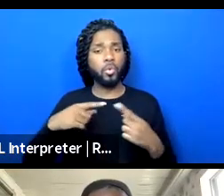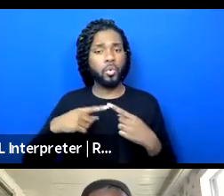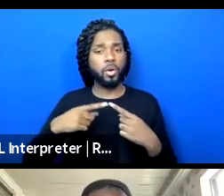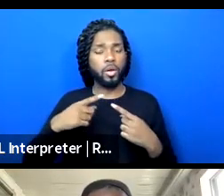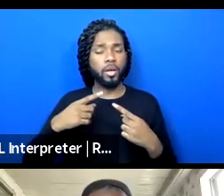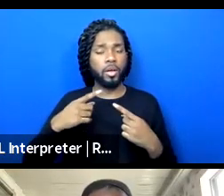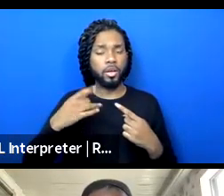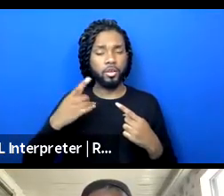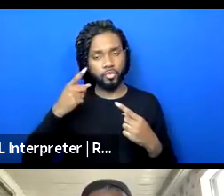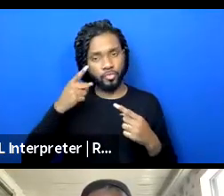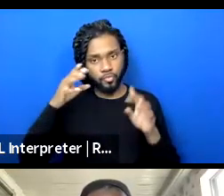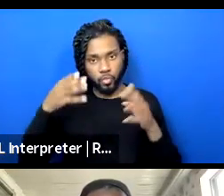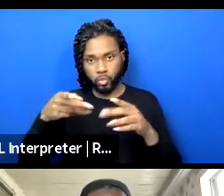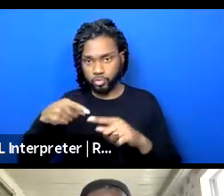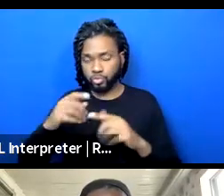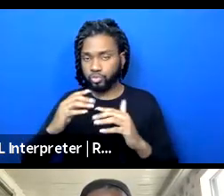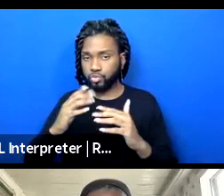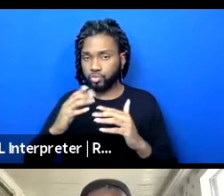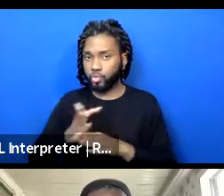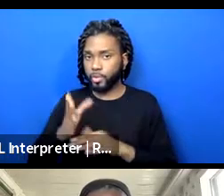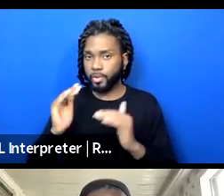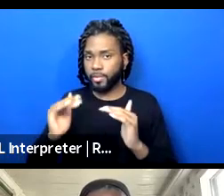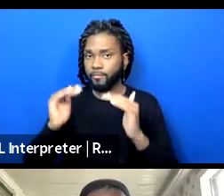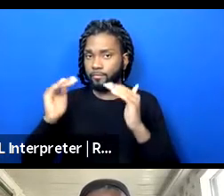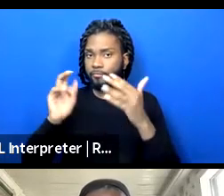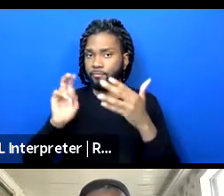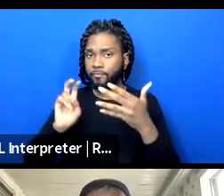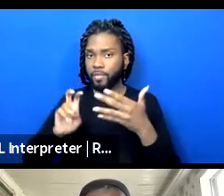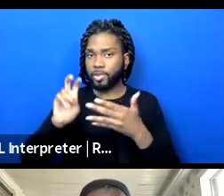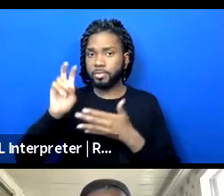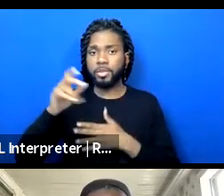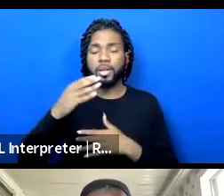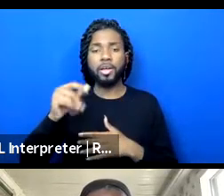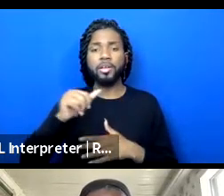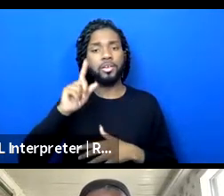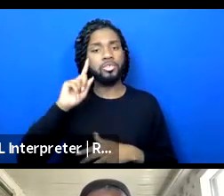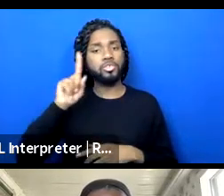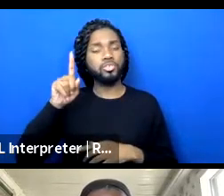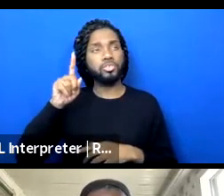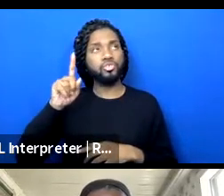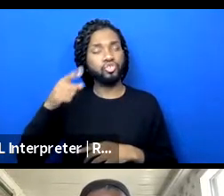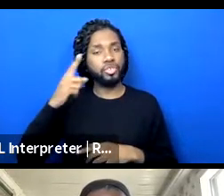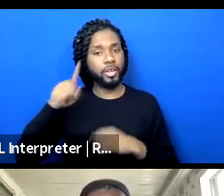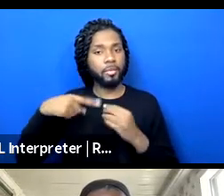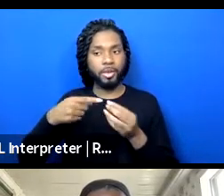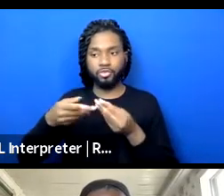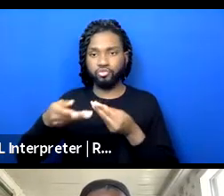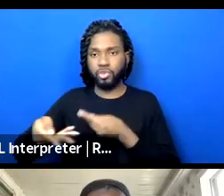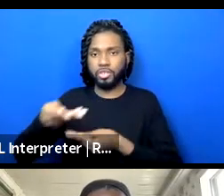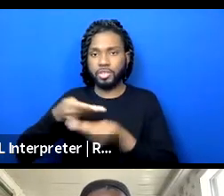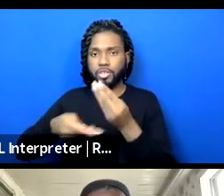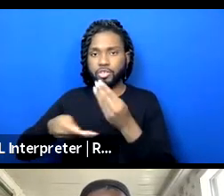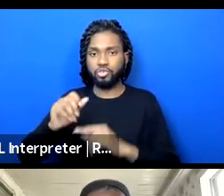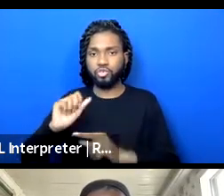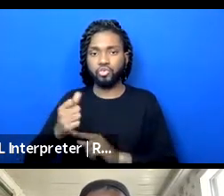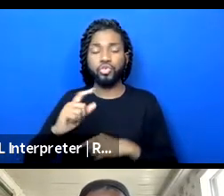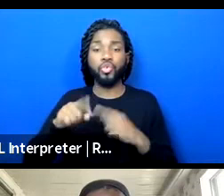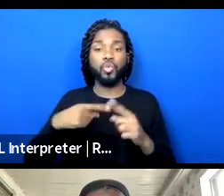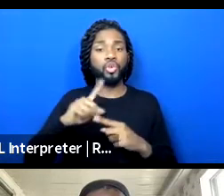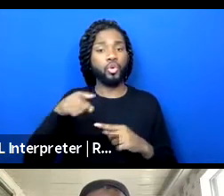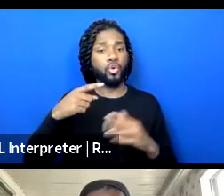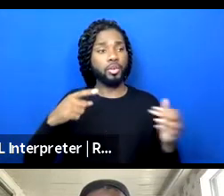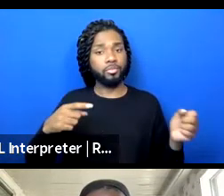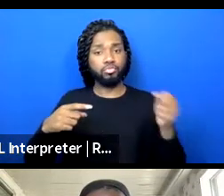and not looking at sort of transactional situations where you're only bringing someone in for one